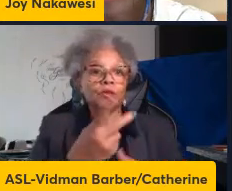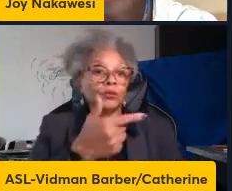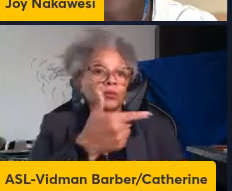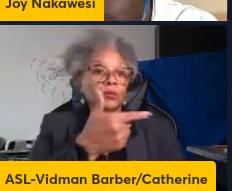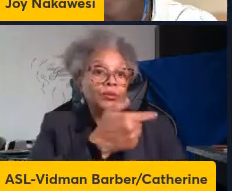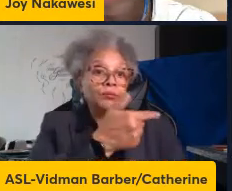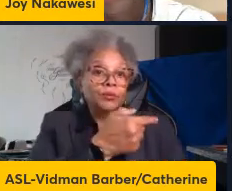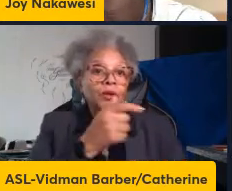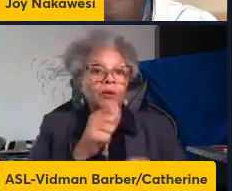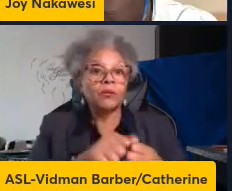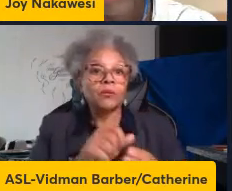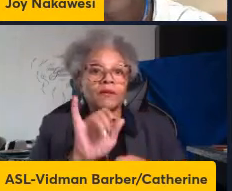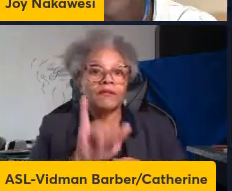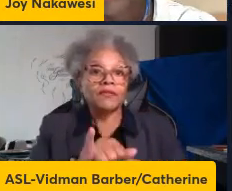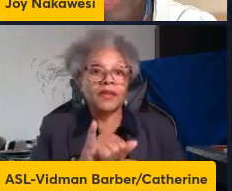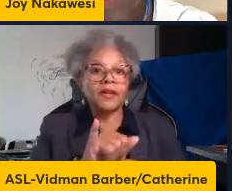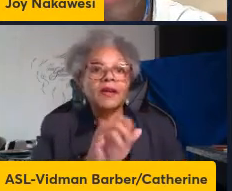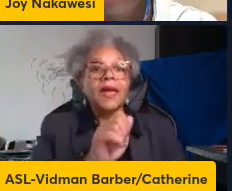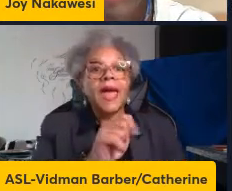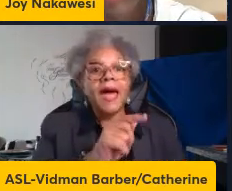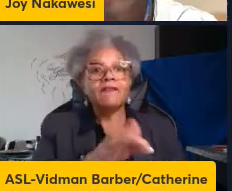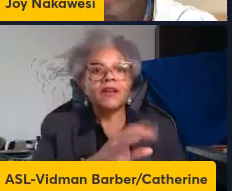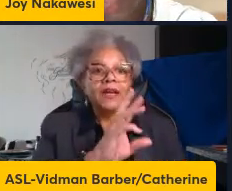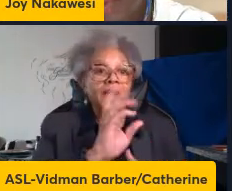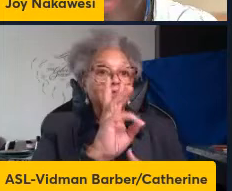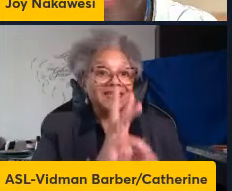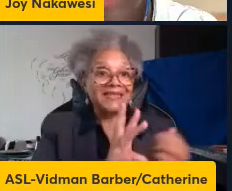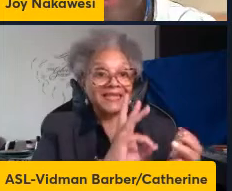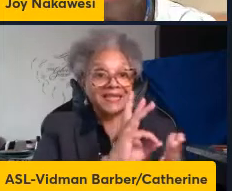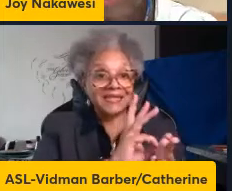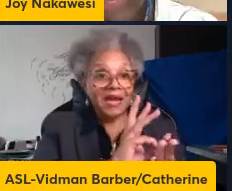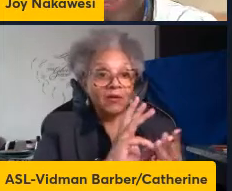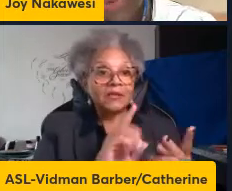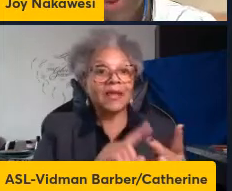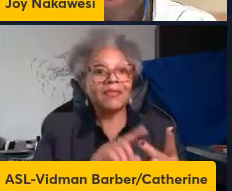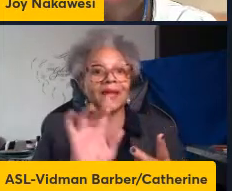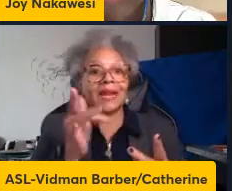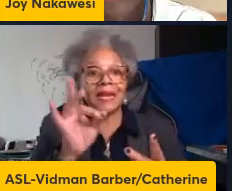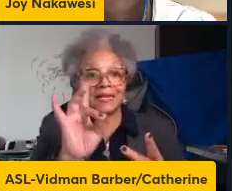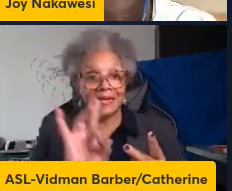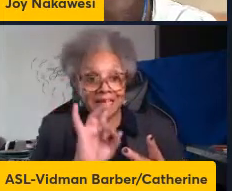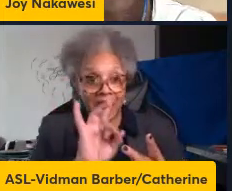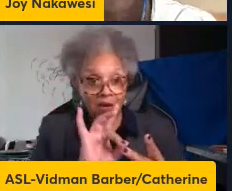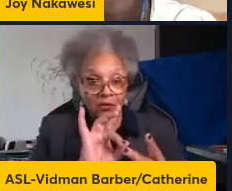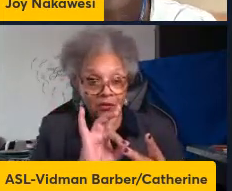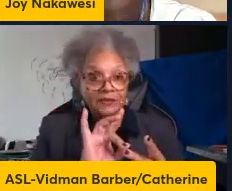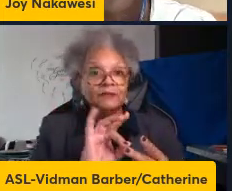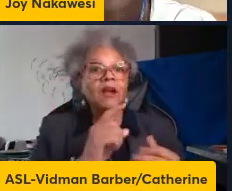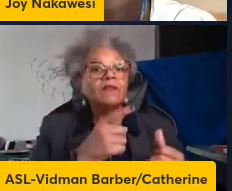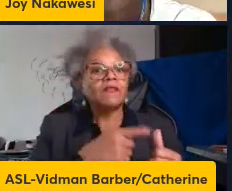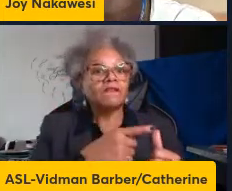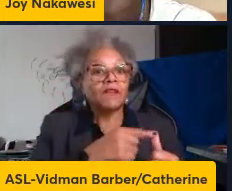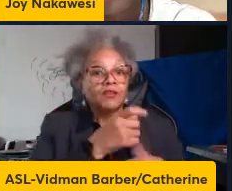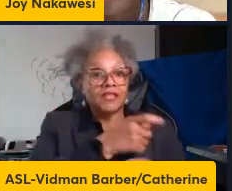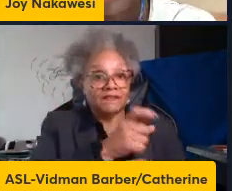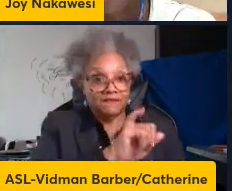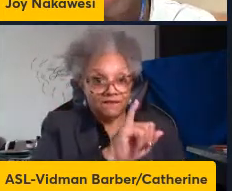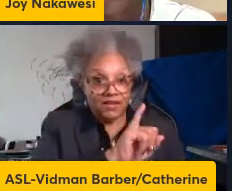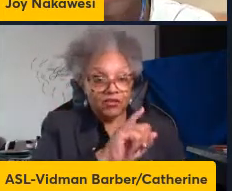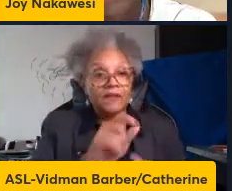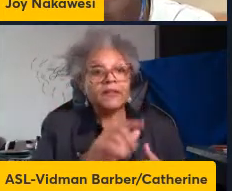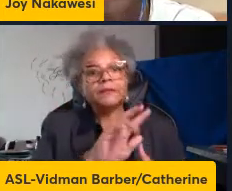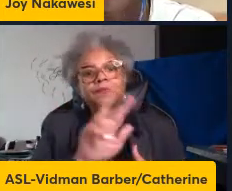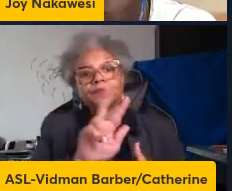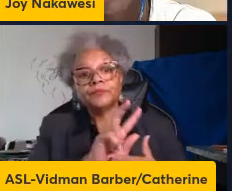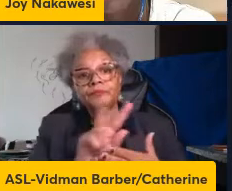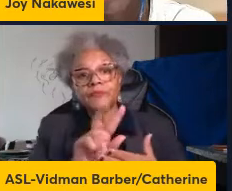recombinant interferon alpha at 6 hours and 18 hours post primary infection and then three weeks later the